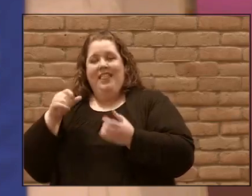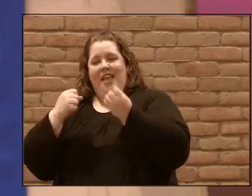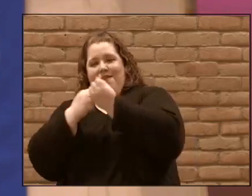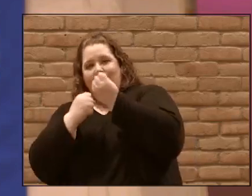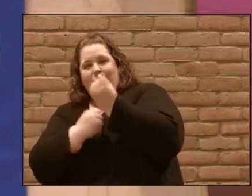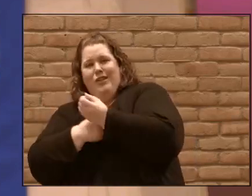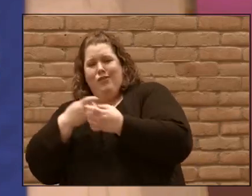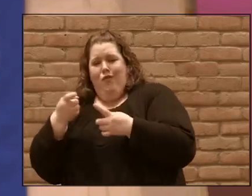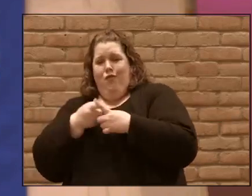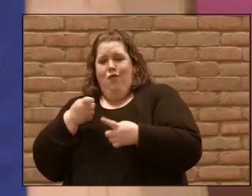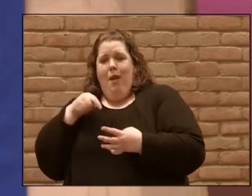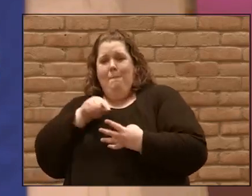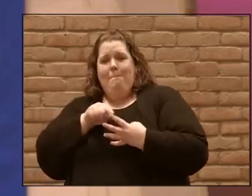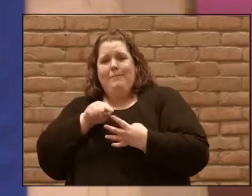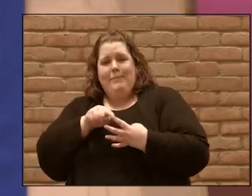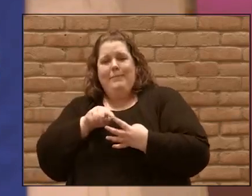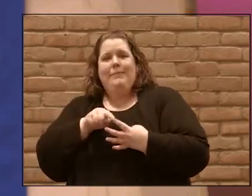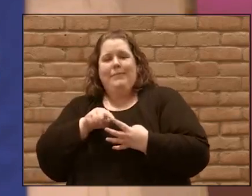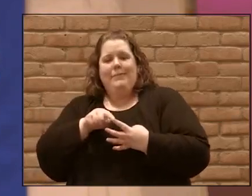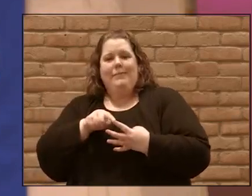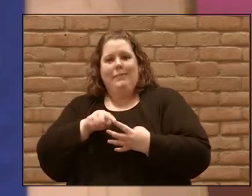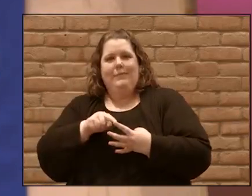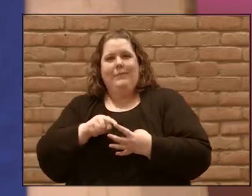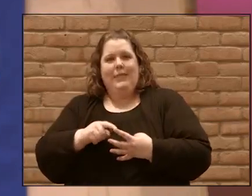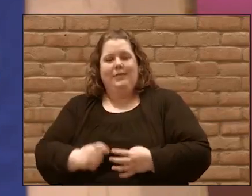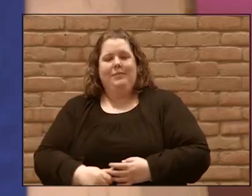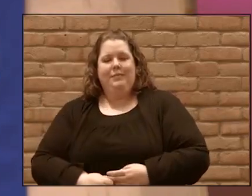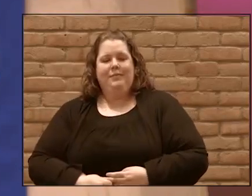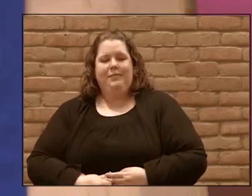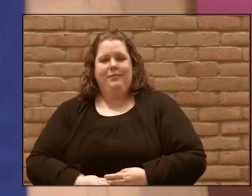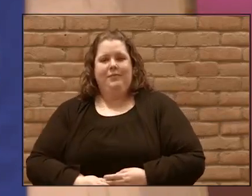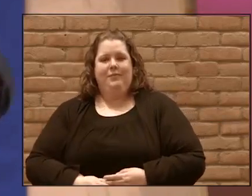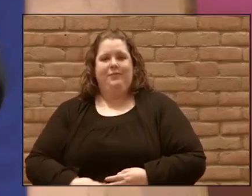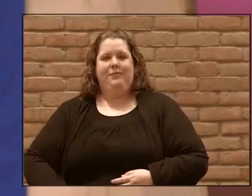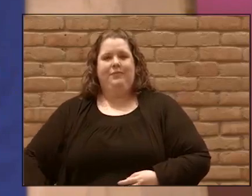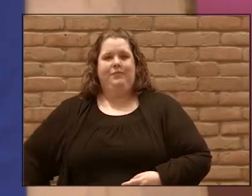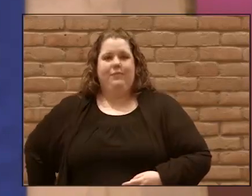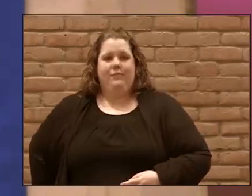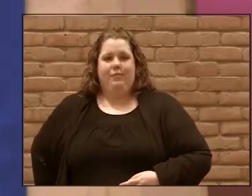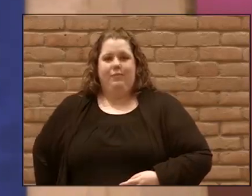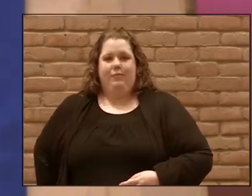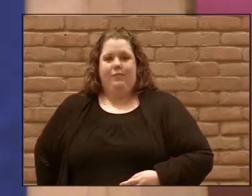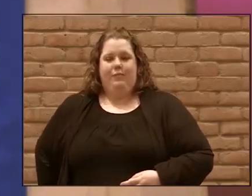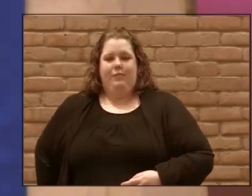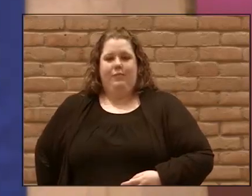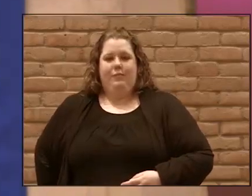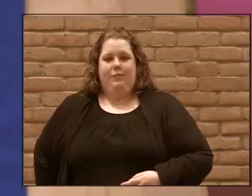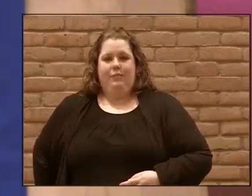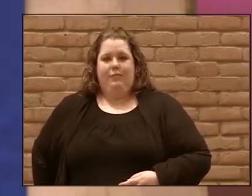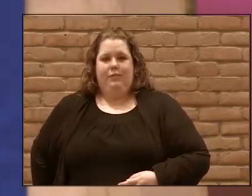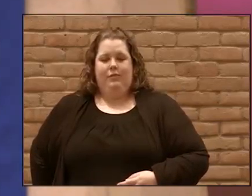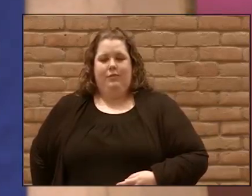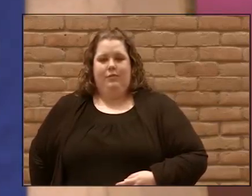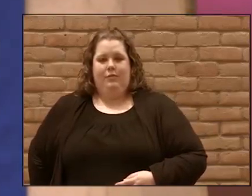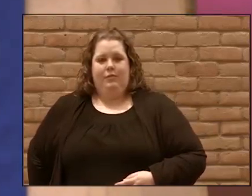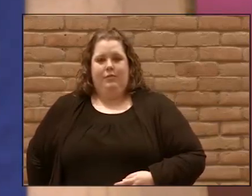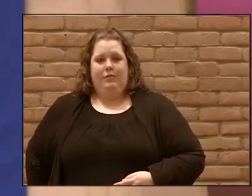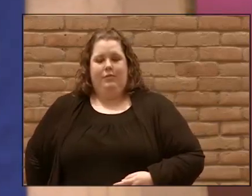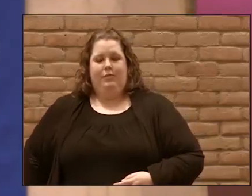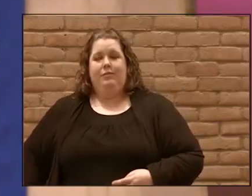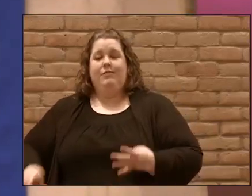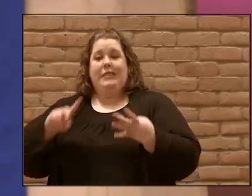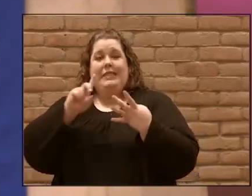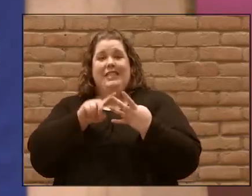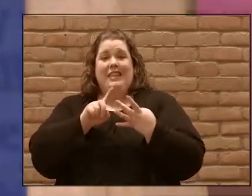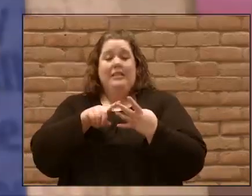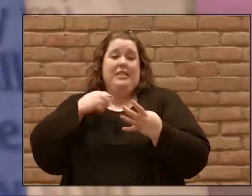focused where we need to be focused. And so they devoted themselves to that. Secondly, and a little surprisingly, they devoted themselves to